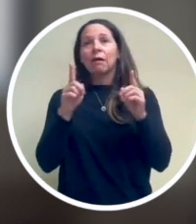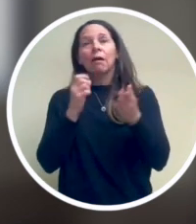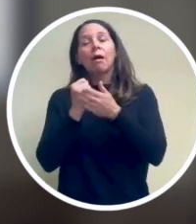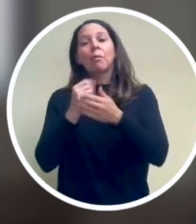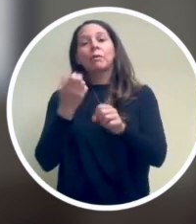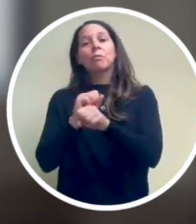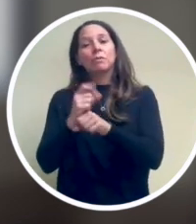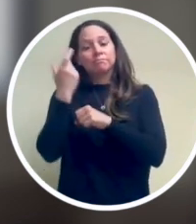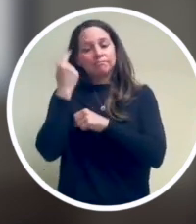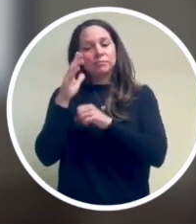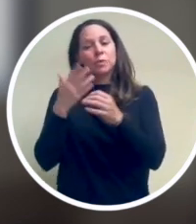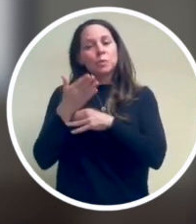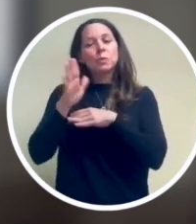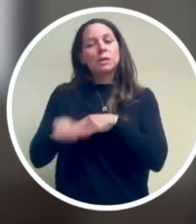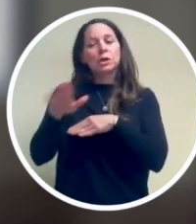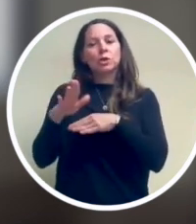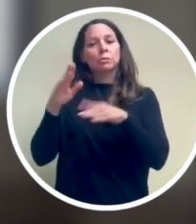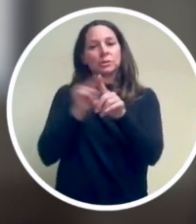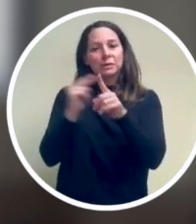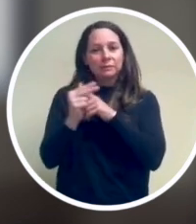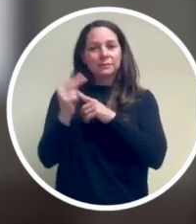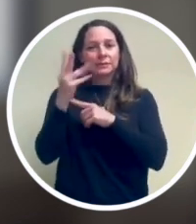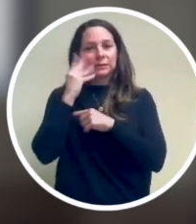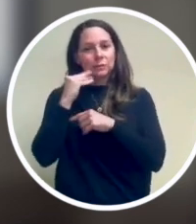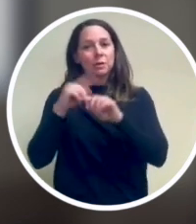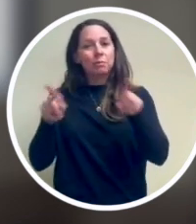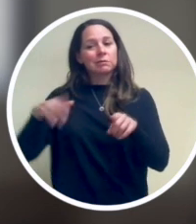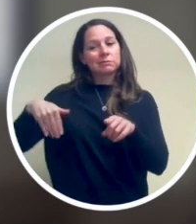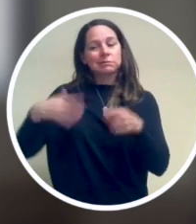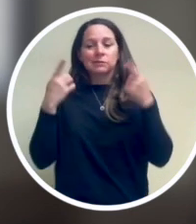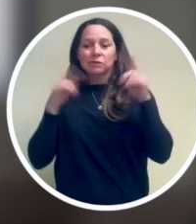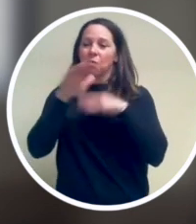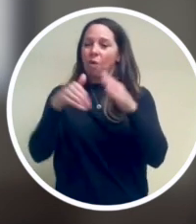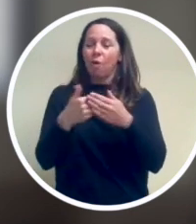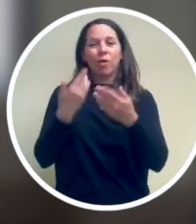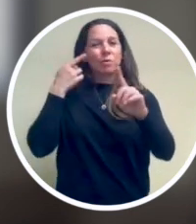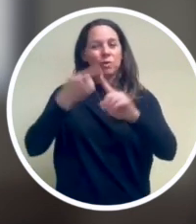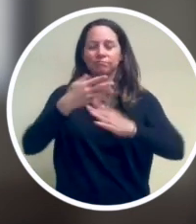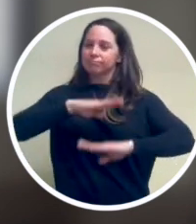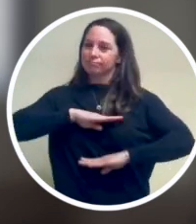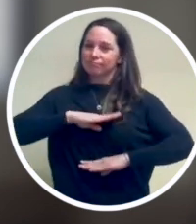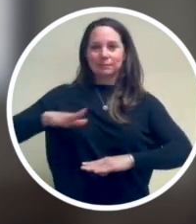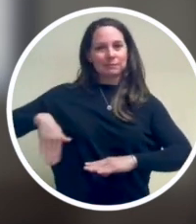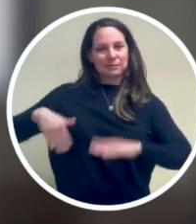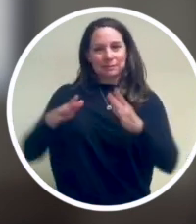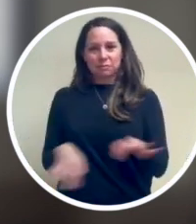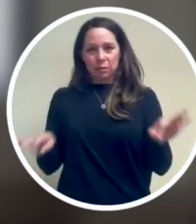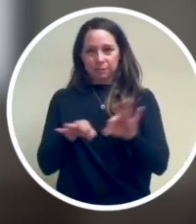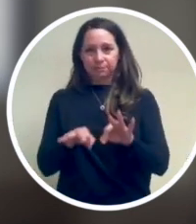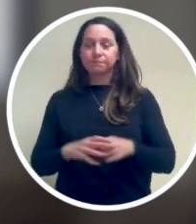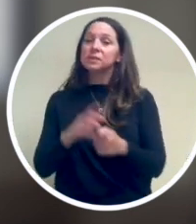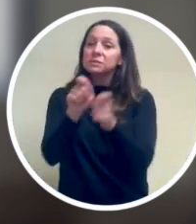employees toward different lived experiences and perspectives, but they've not achieved all of the goals I feel are important for the